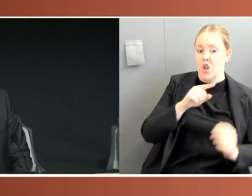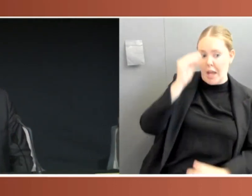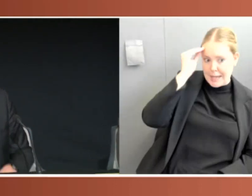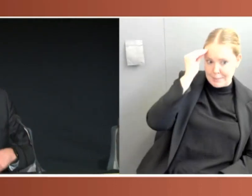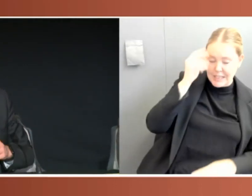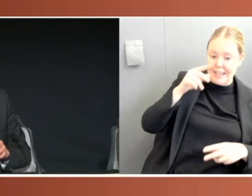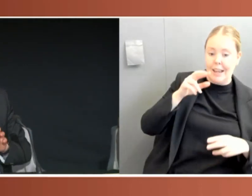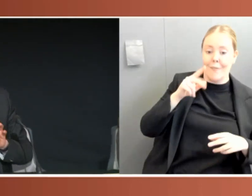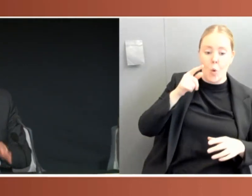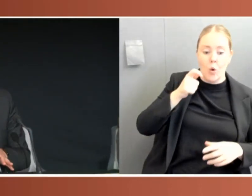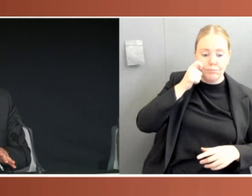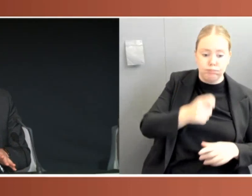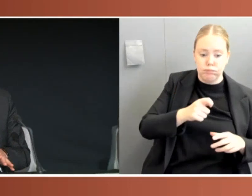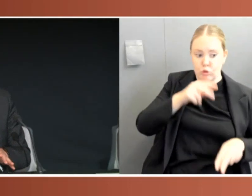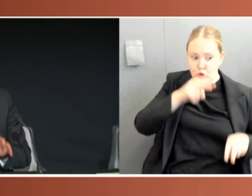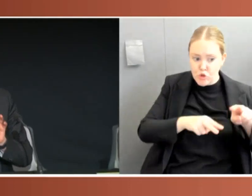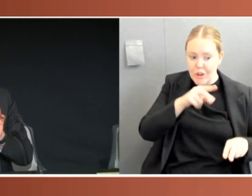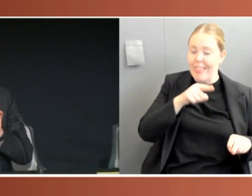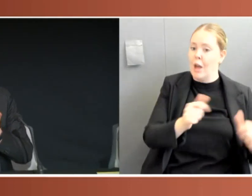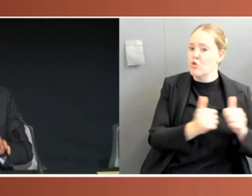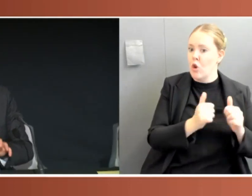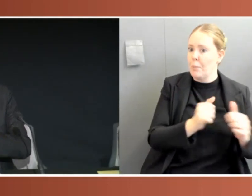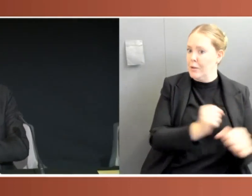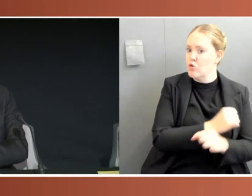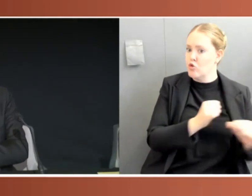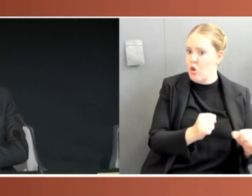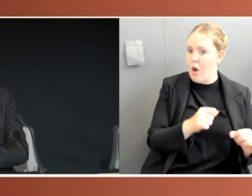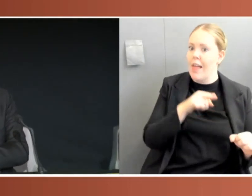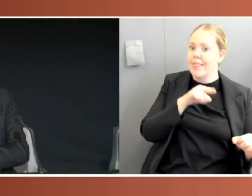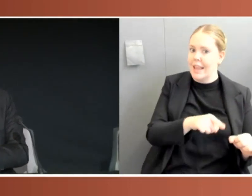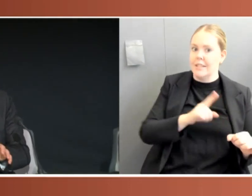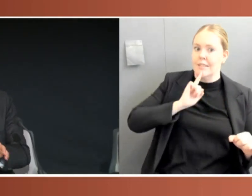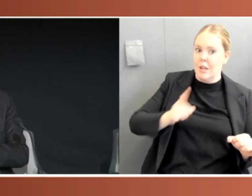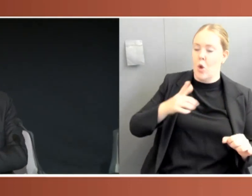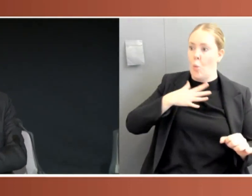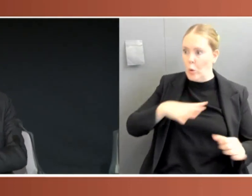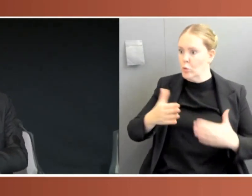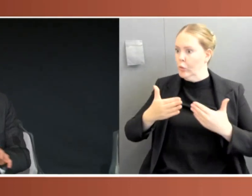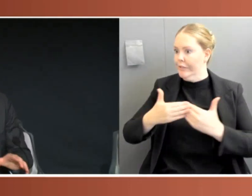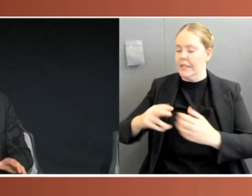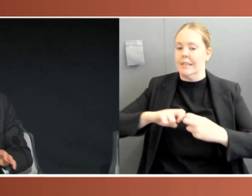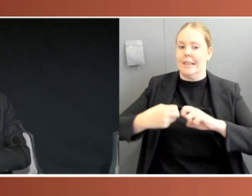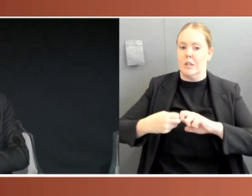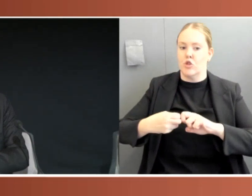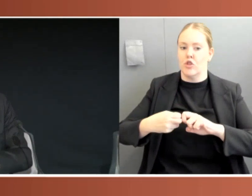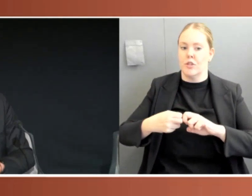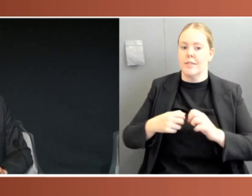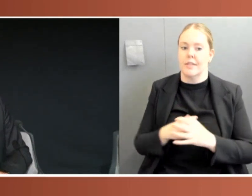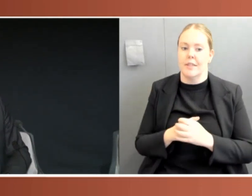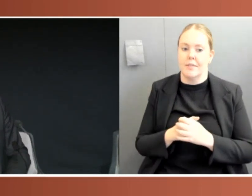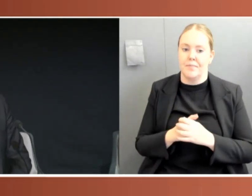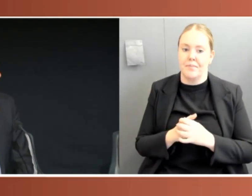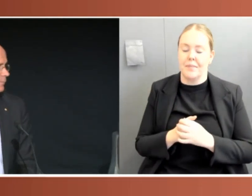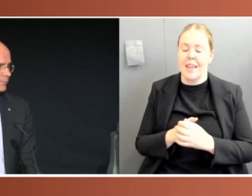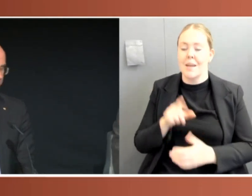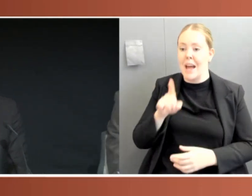that one. So we identify those things and say, there are good things we can pick up on. The question is, is there the will? And how can we take